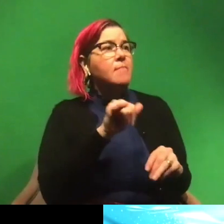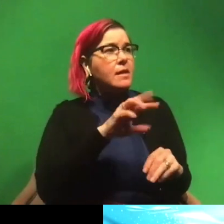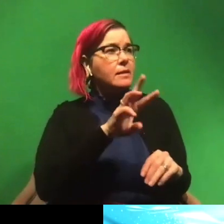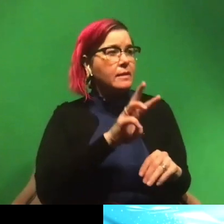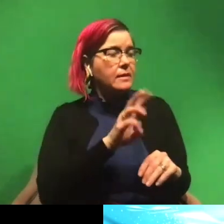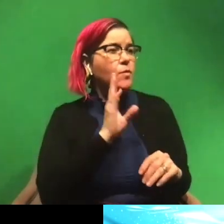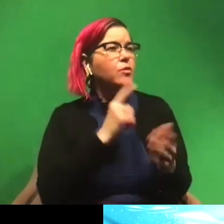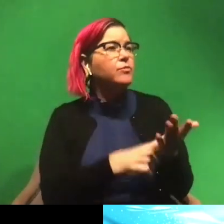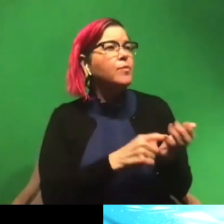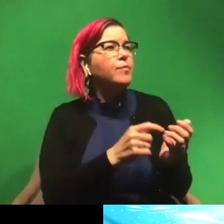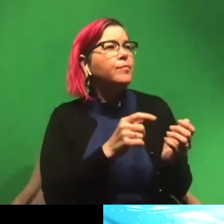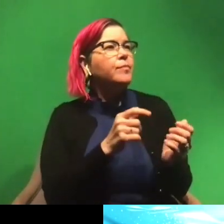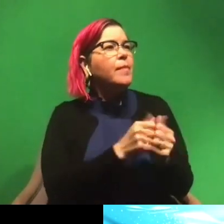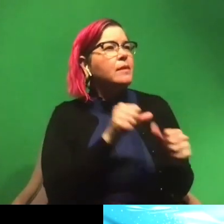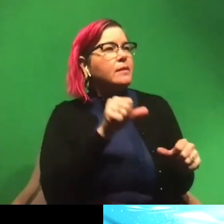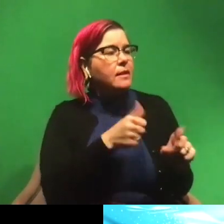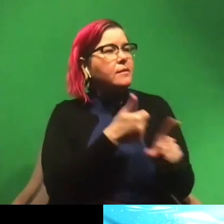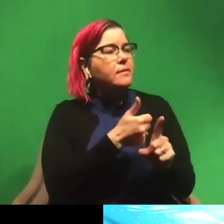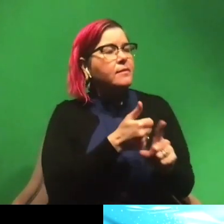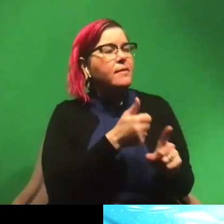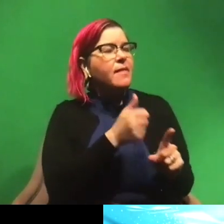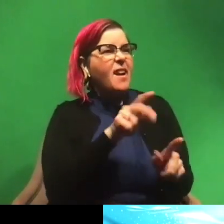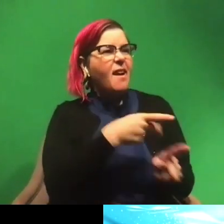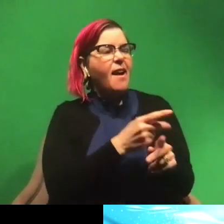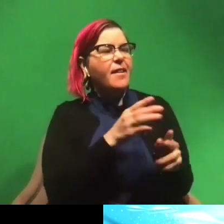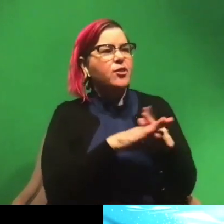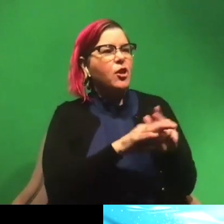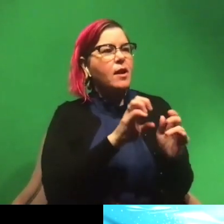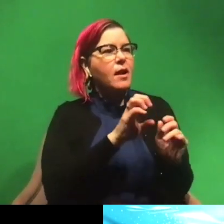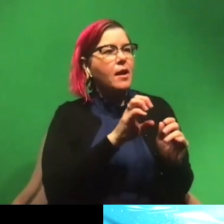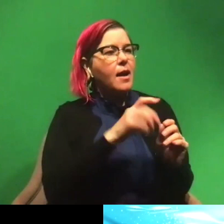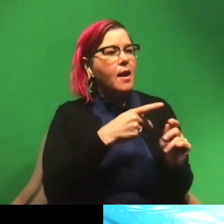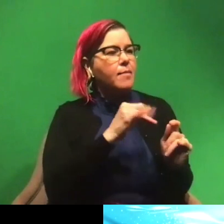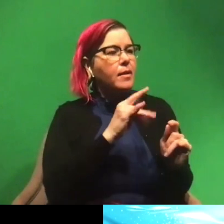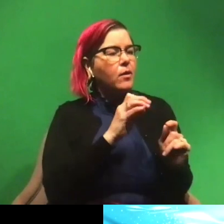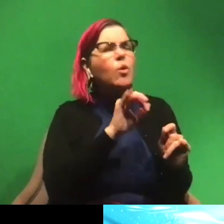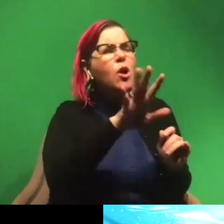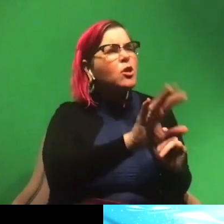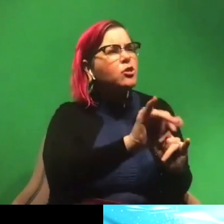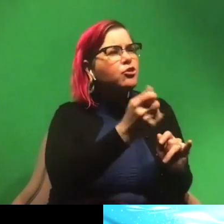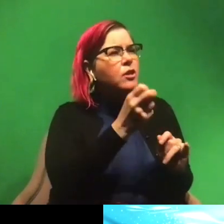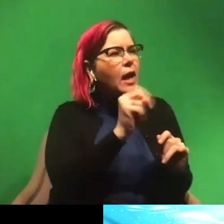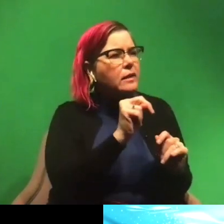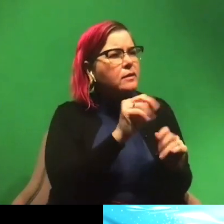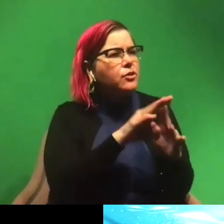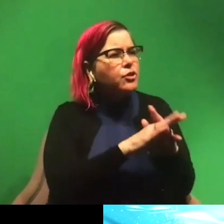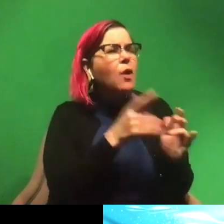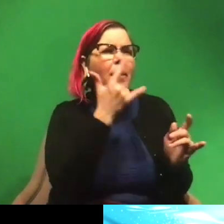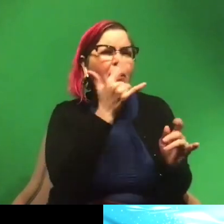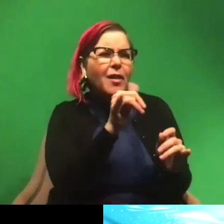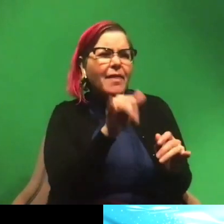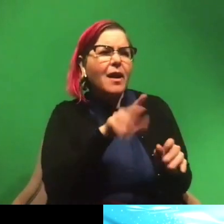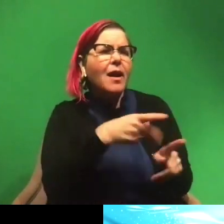talking to a scientist, uh, who studies epaulette sharks or Jackson's sharks, sharks that look a lot like epaulette sharks, if not epaulette sharks.